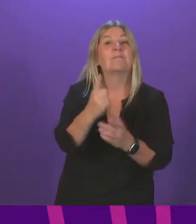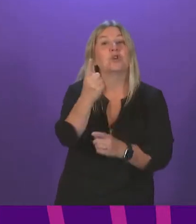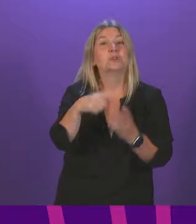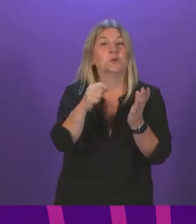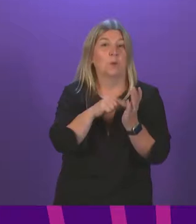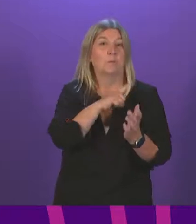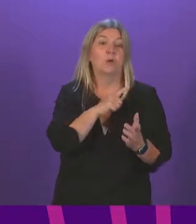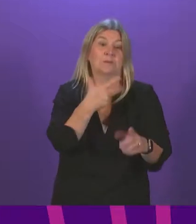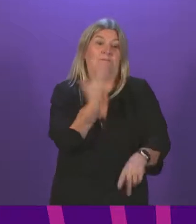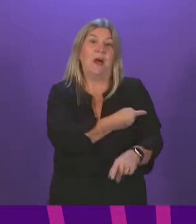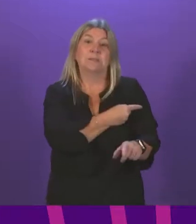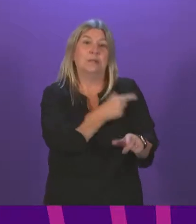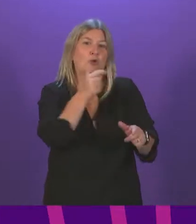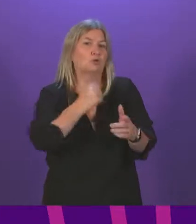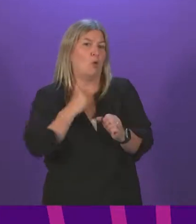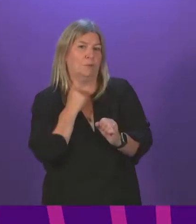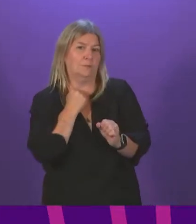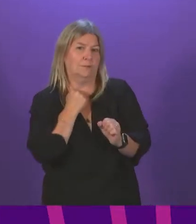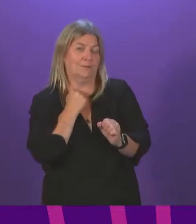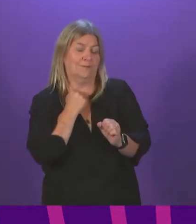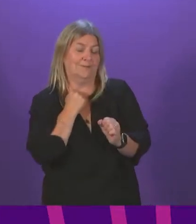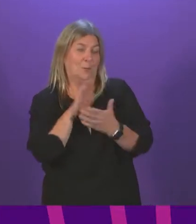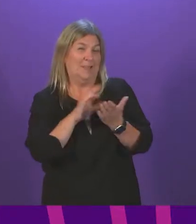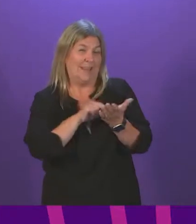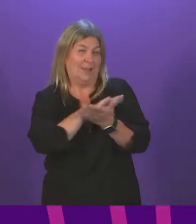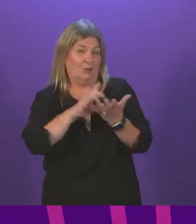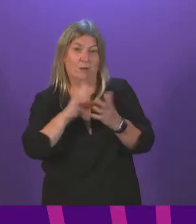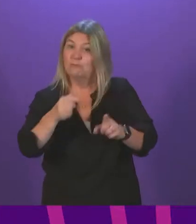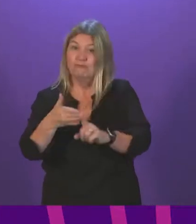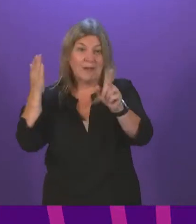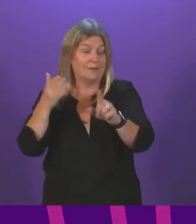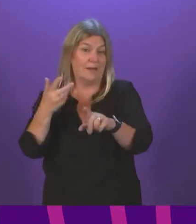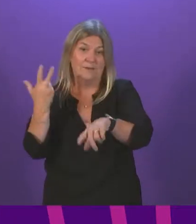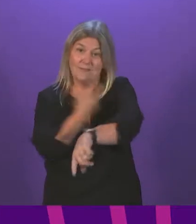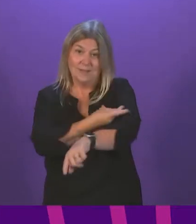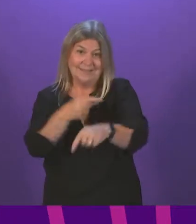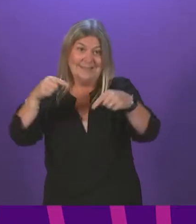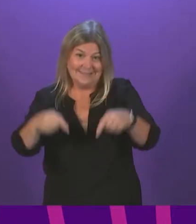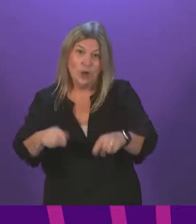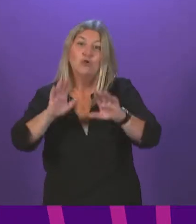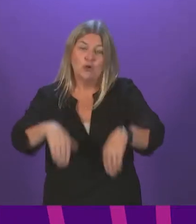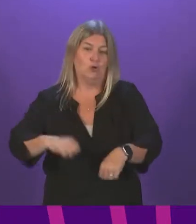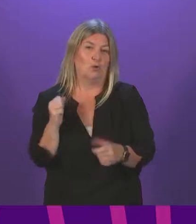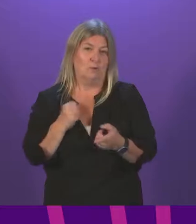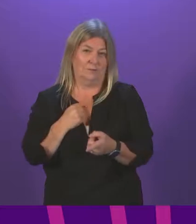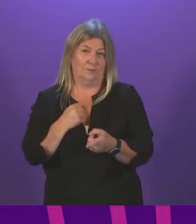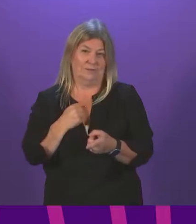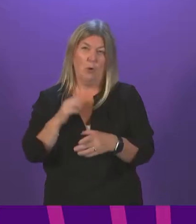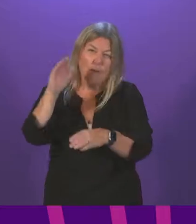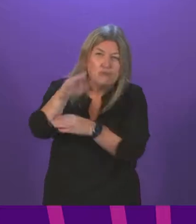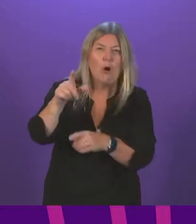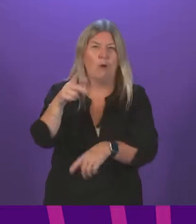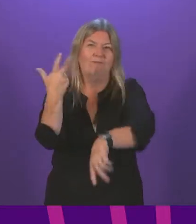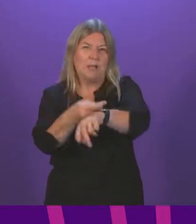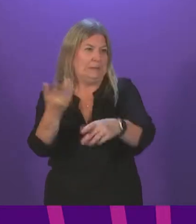Scotland and NHS Scotland does not recognise their vaccinations for the purpose of certification. The problem has been there for